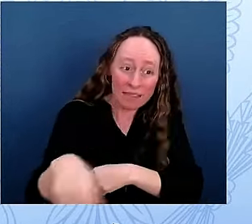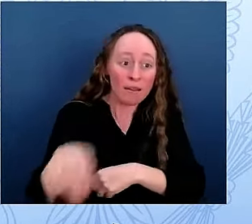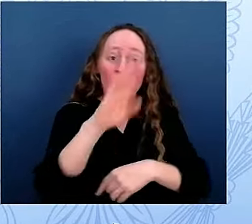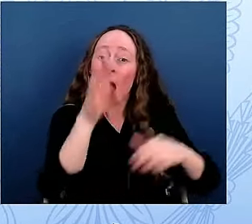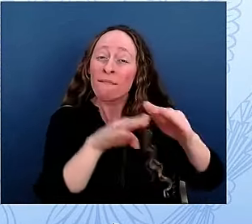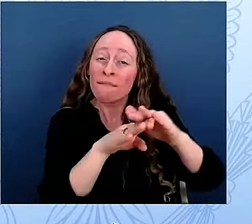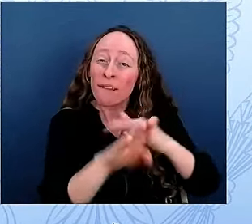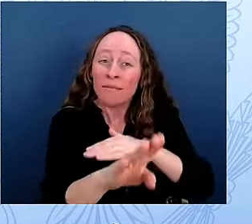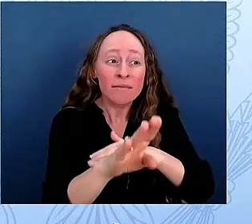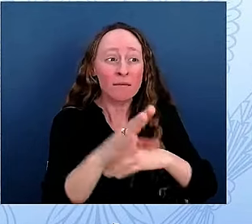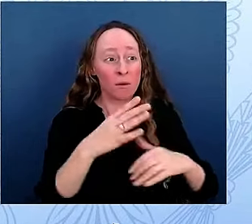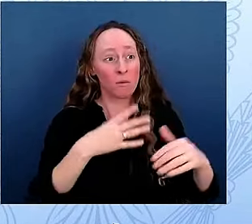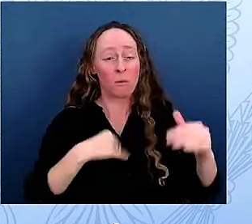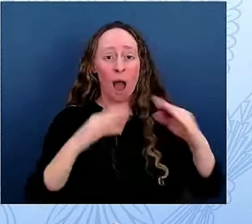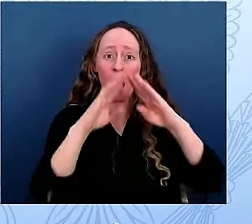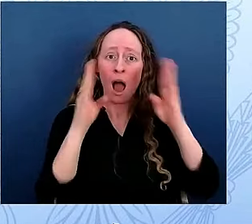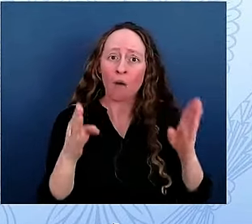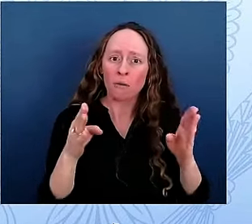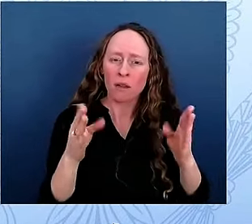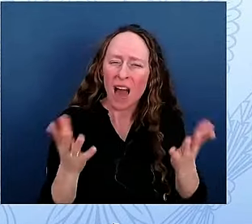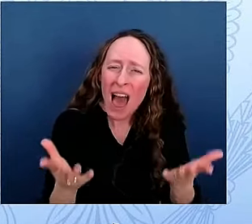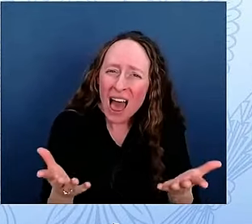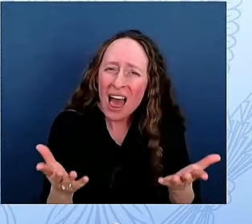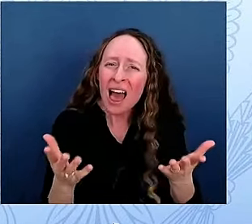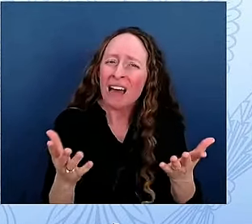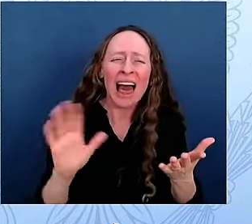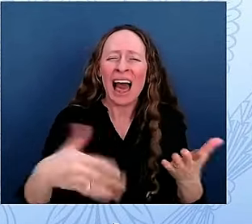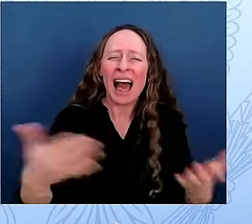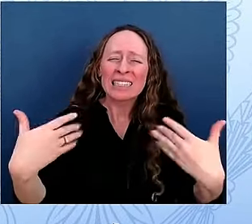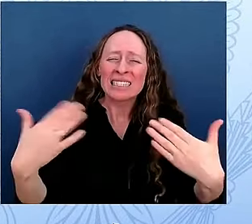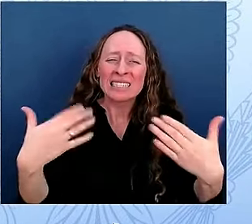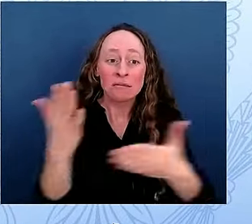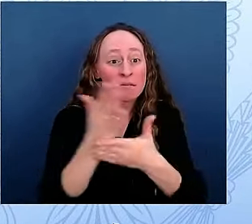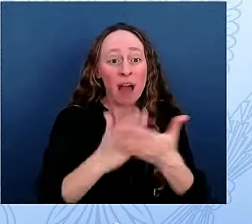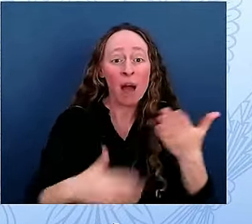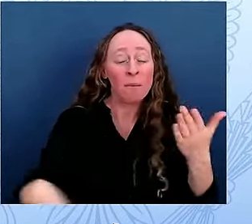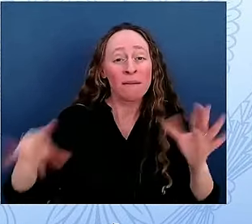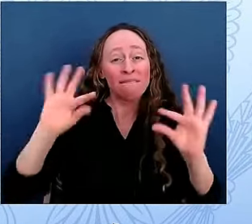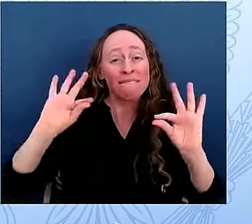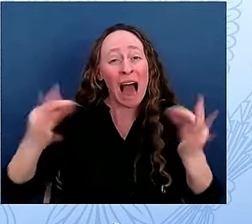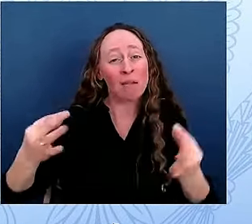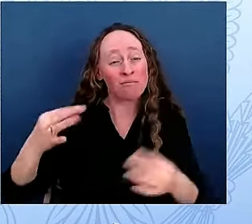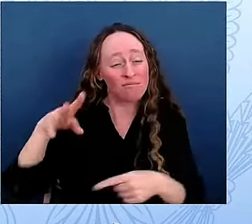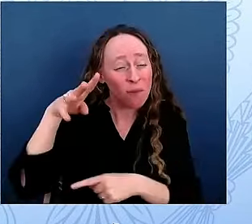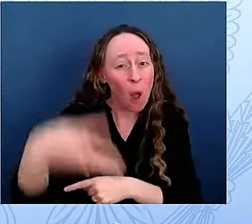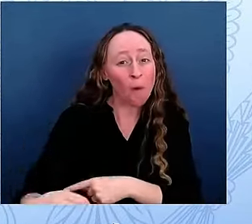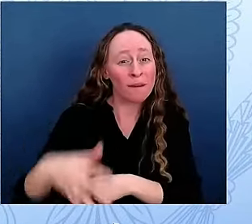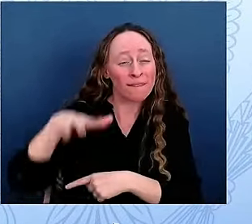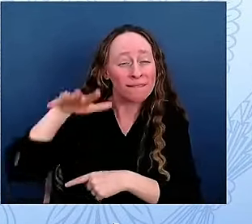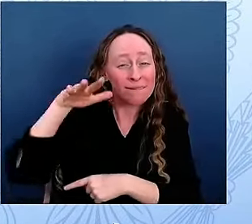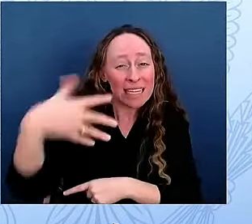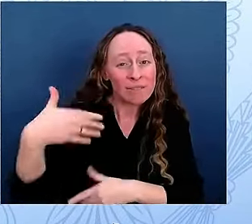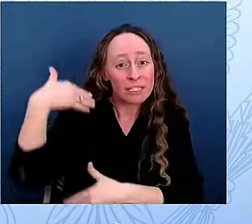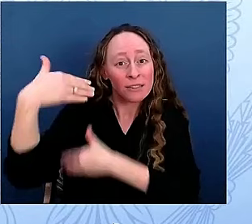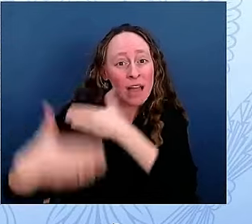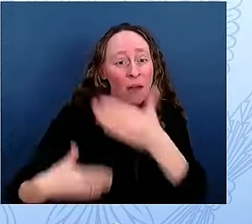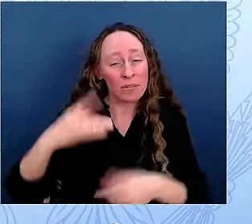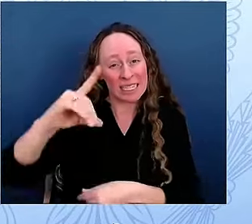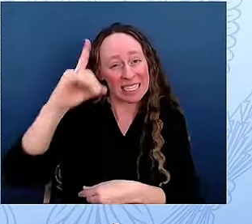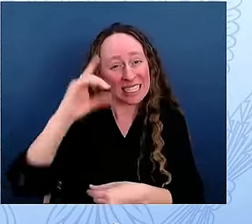that some were fourth and fifth-generation Washingtonians. The day of the tour, my students were so enthusiastic,